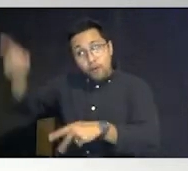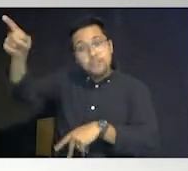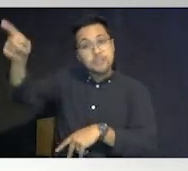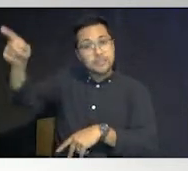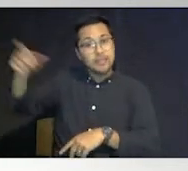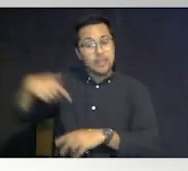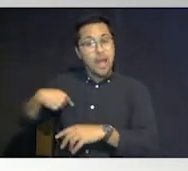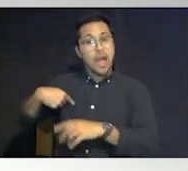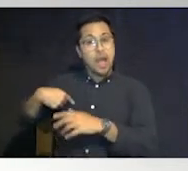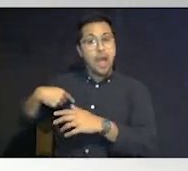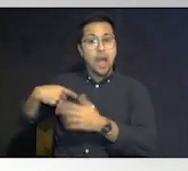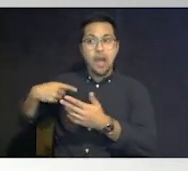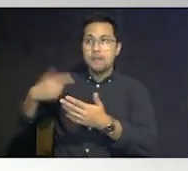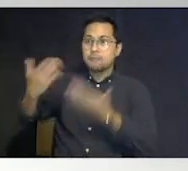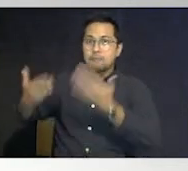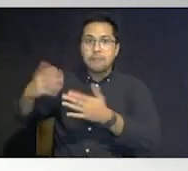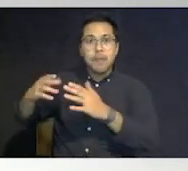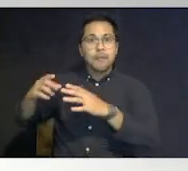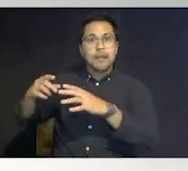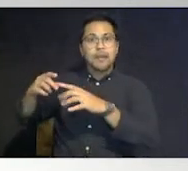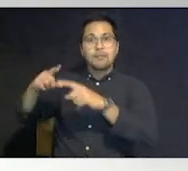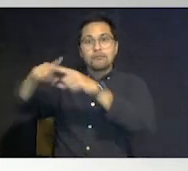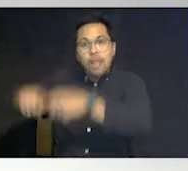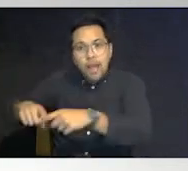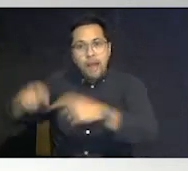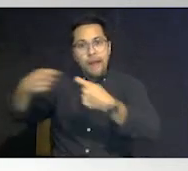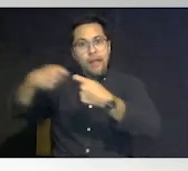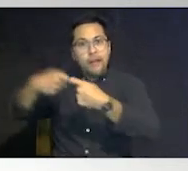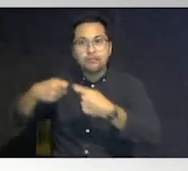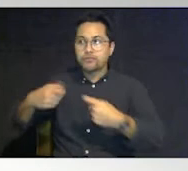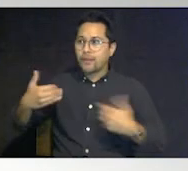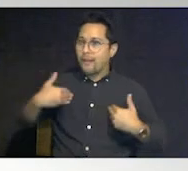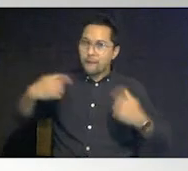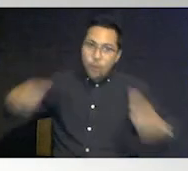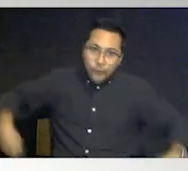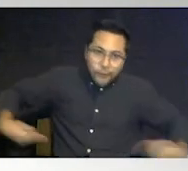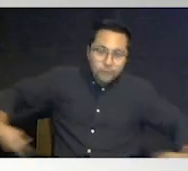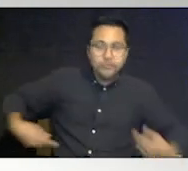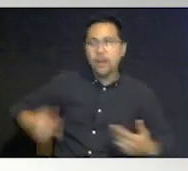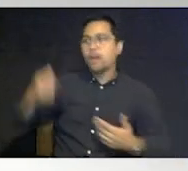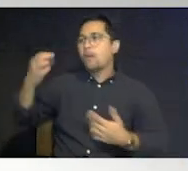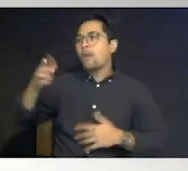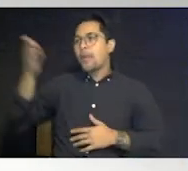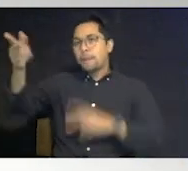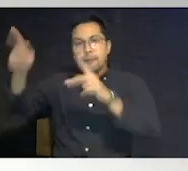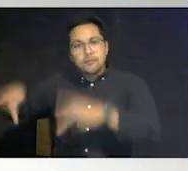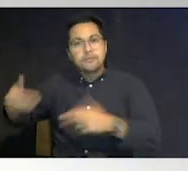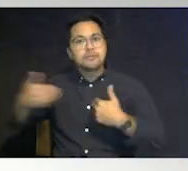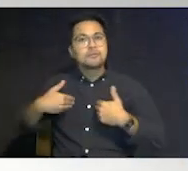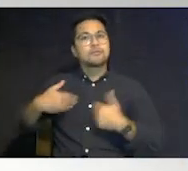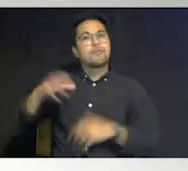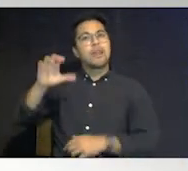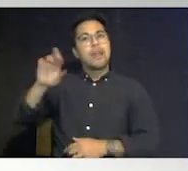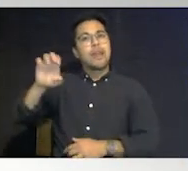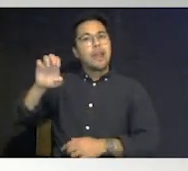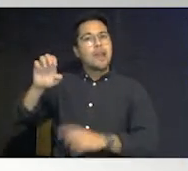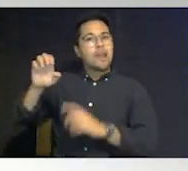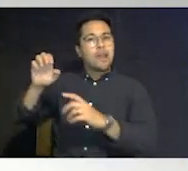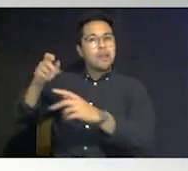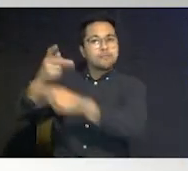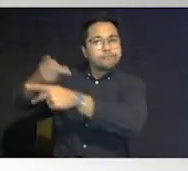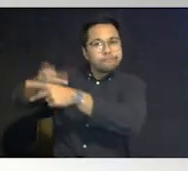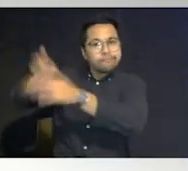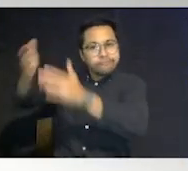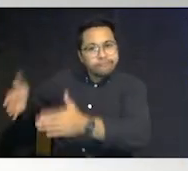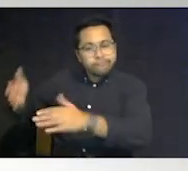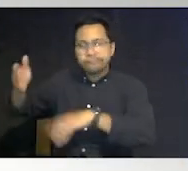a motorized wheelchair that must stay charged or you may be an individual that has a caregiver coming to your home to assist with activities